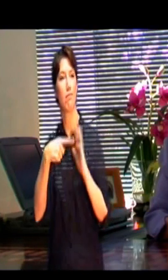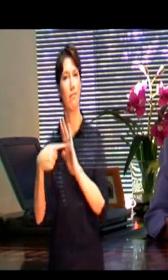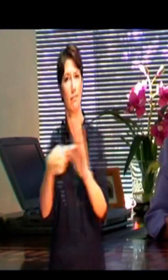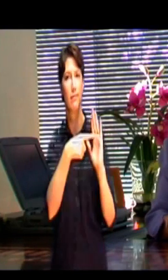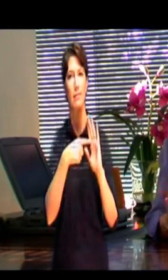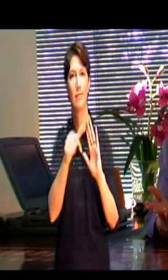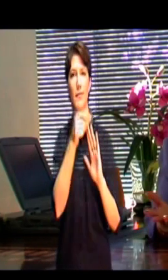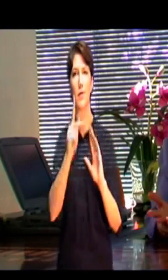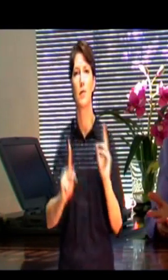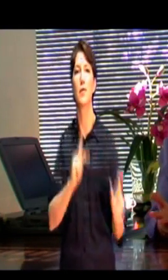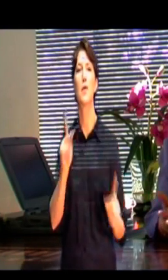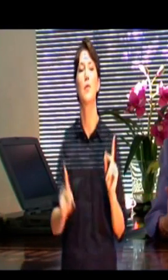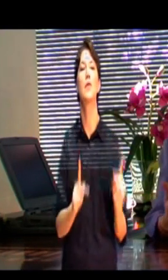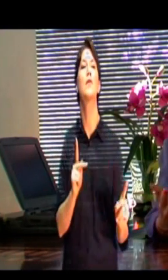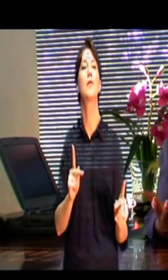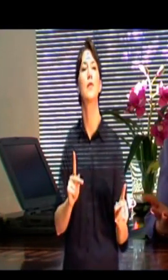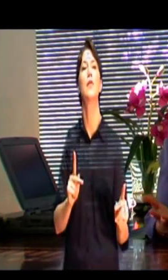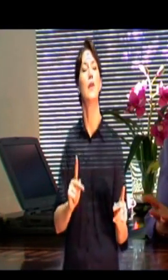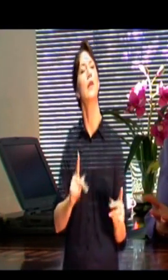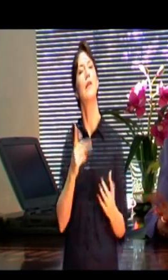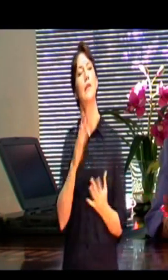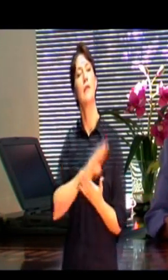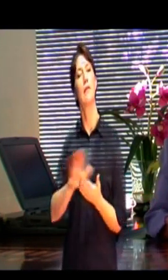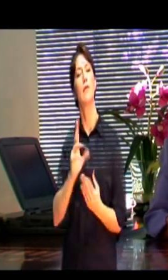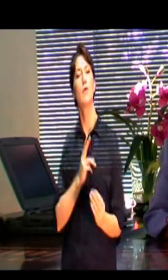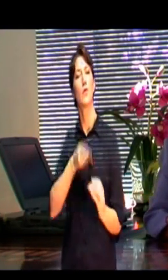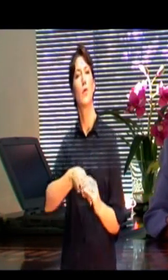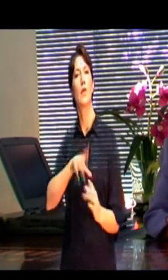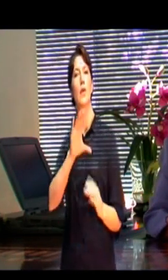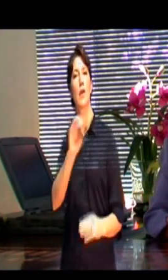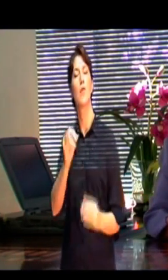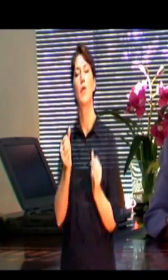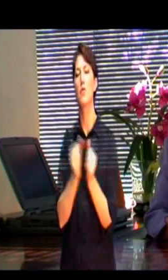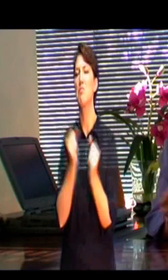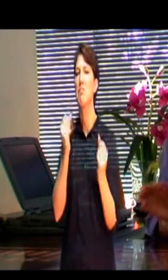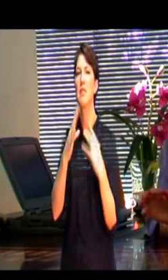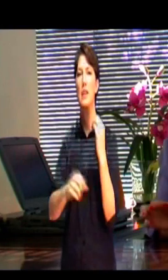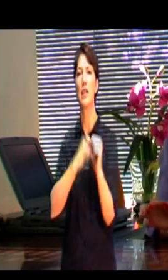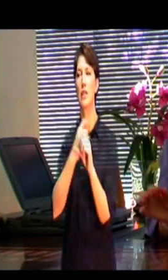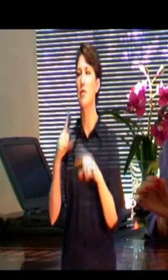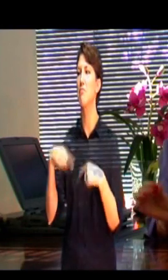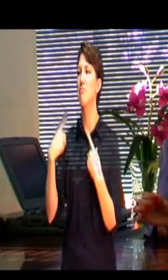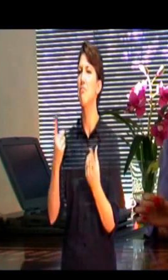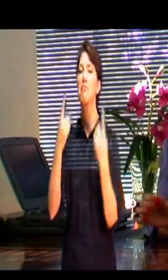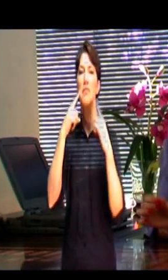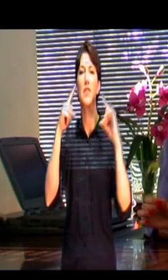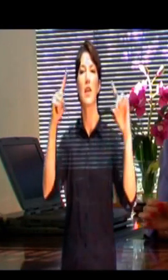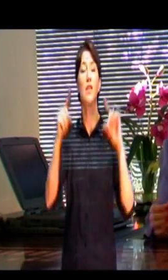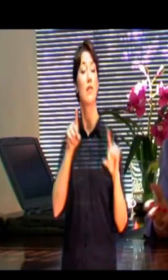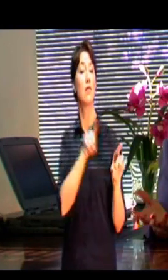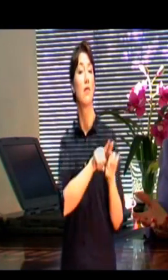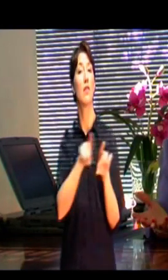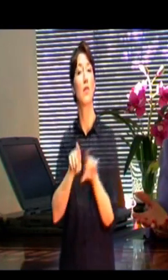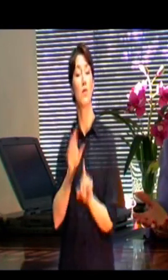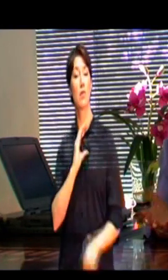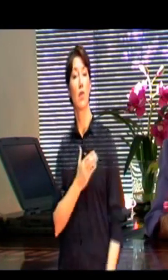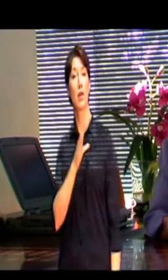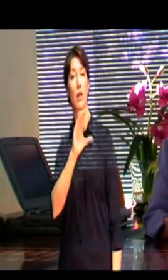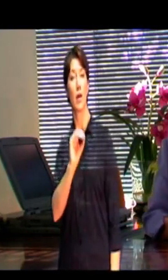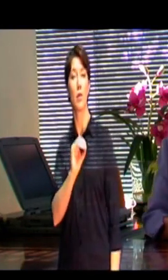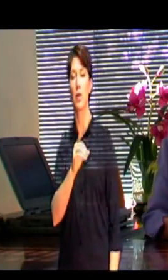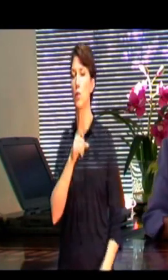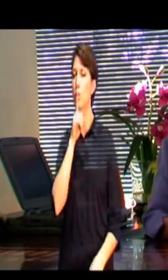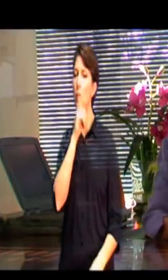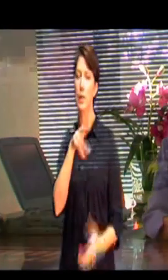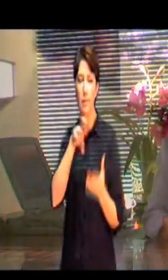who has that credibility, the longevity, but also with a company that stays up on the latest. With product, we have